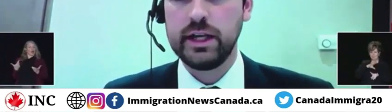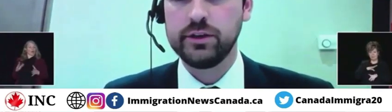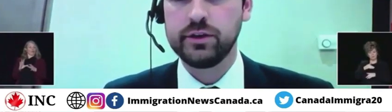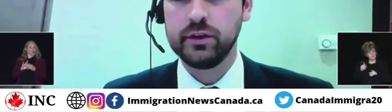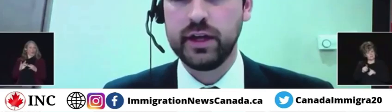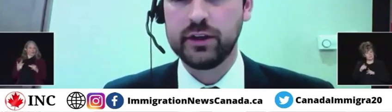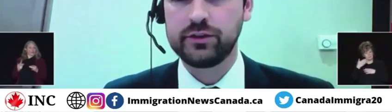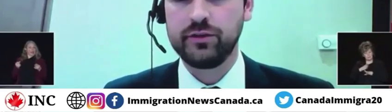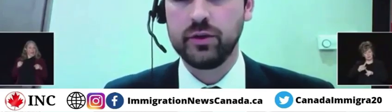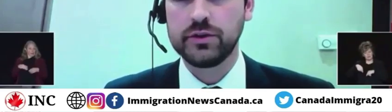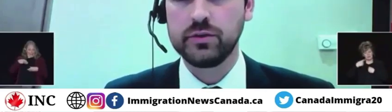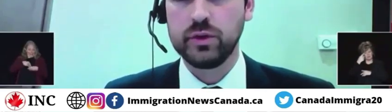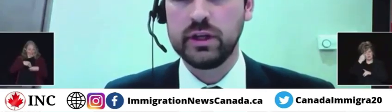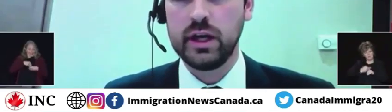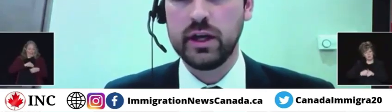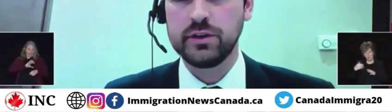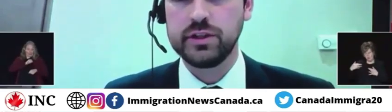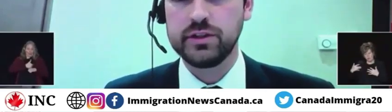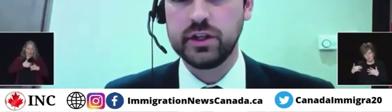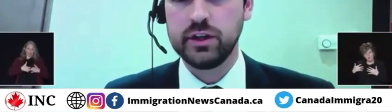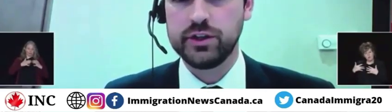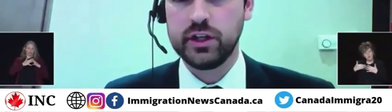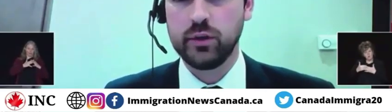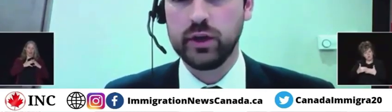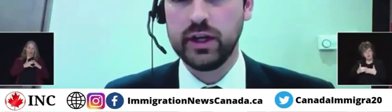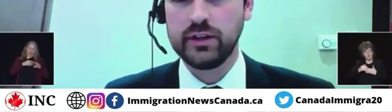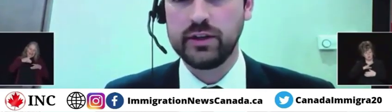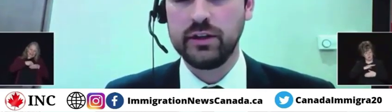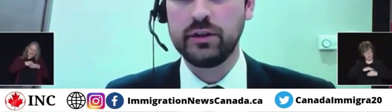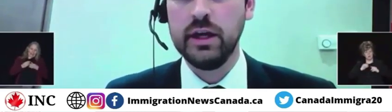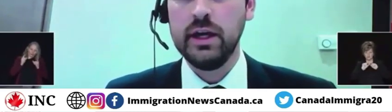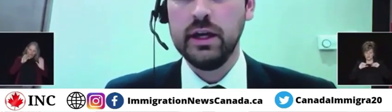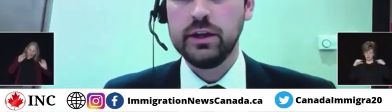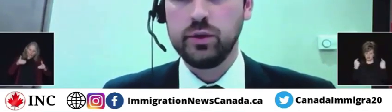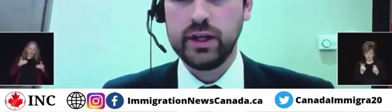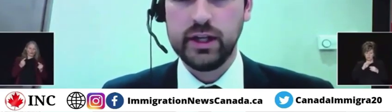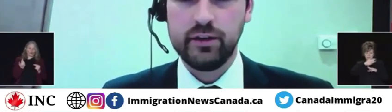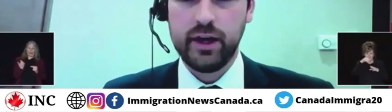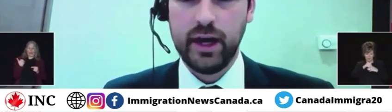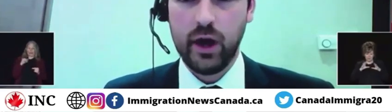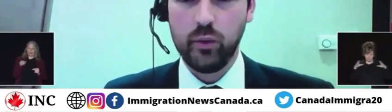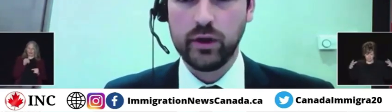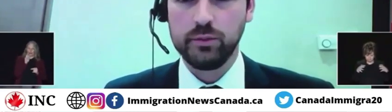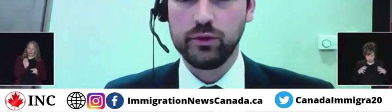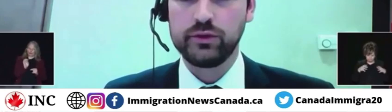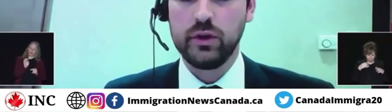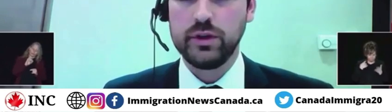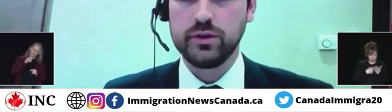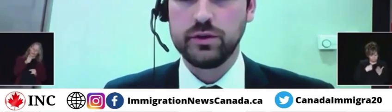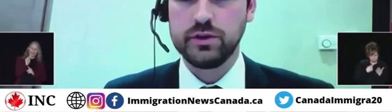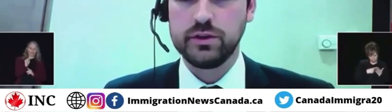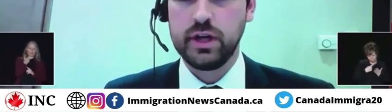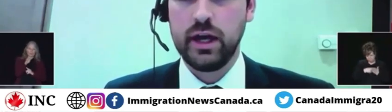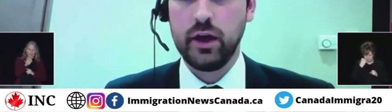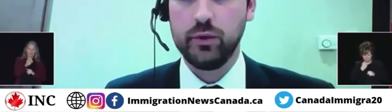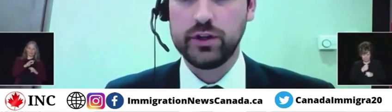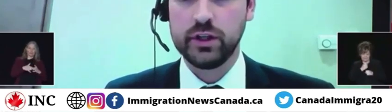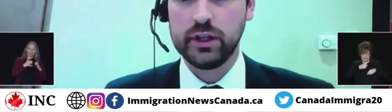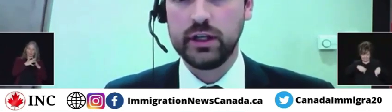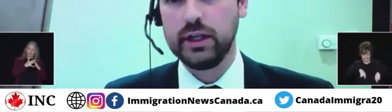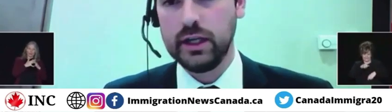started an internal task force within IRCC on January 19th to identify how we could boost our resources